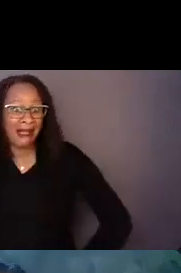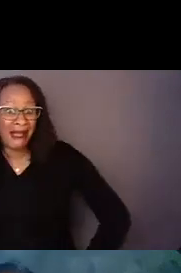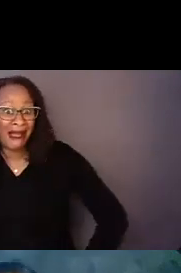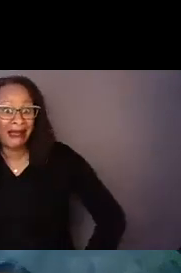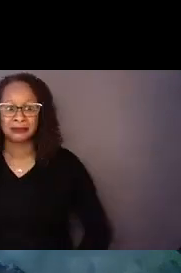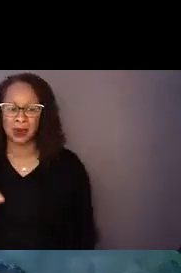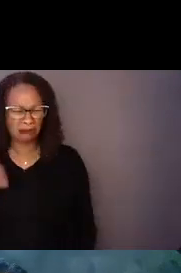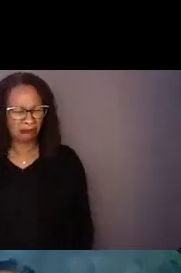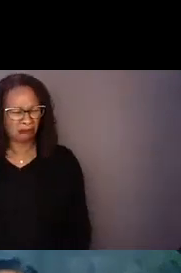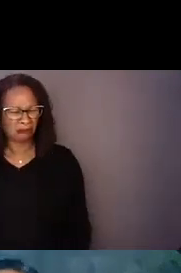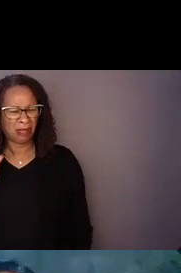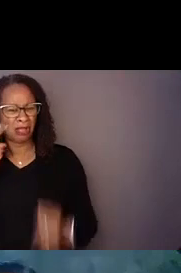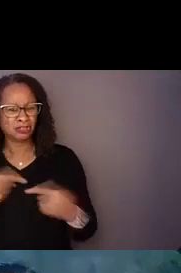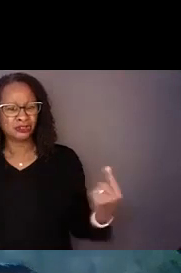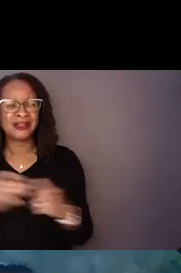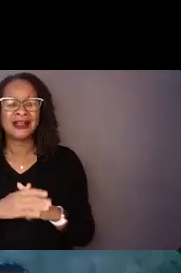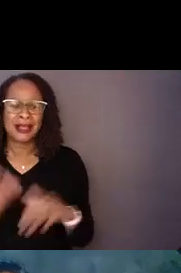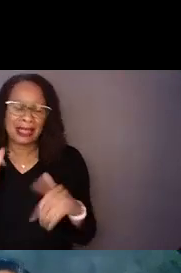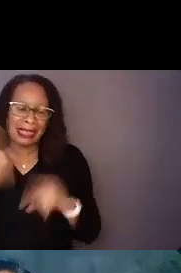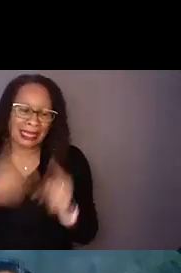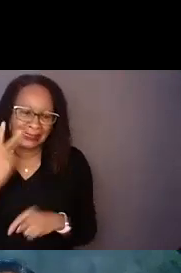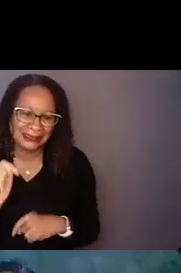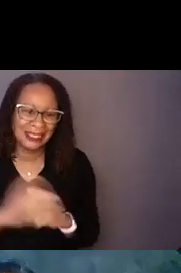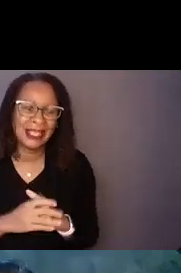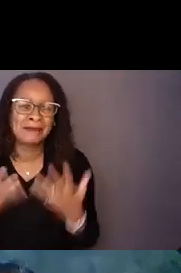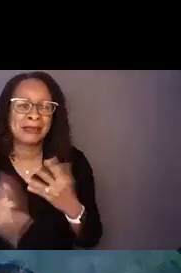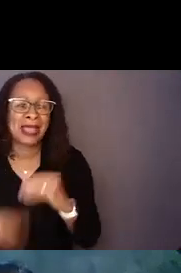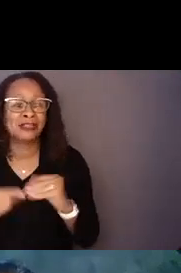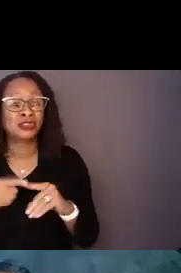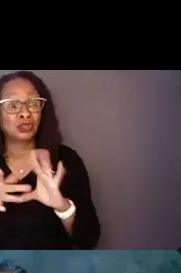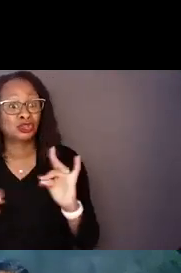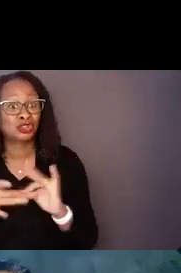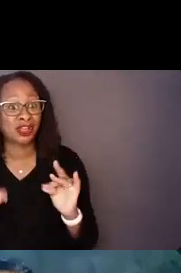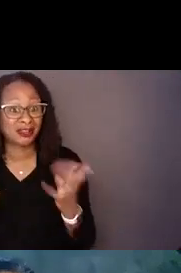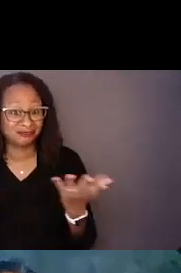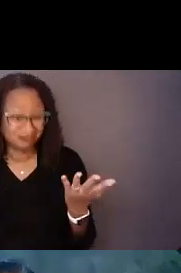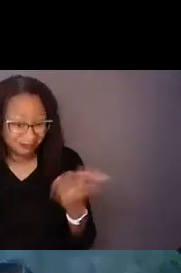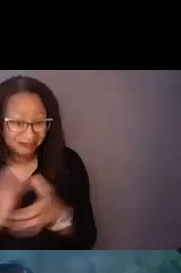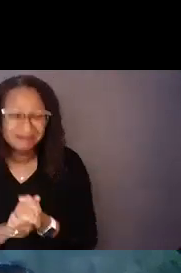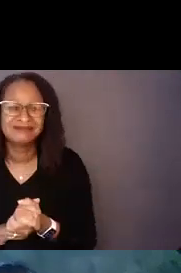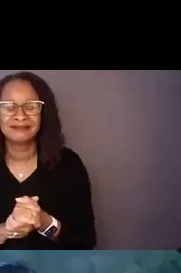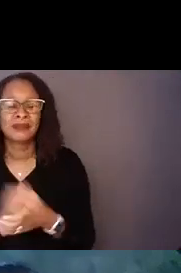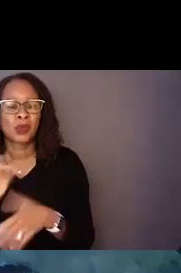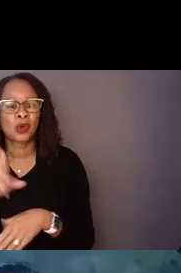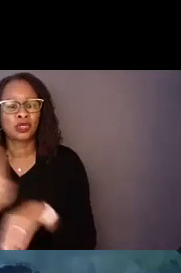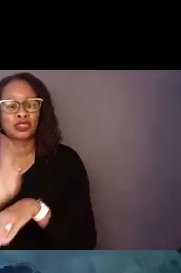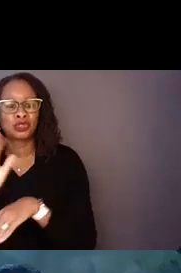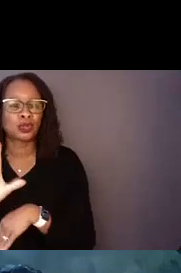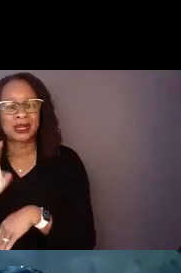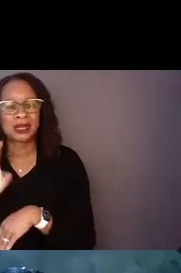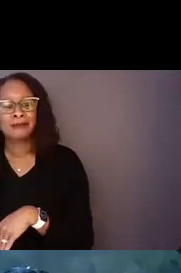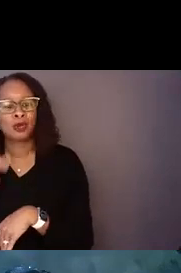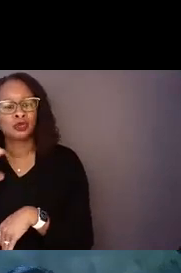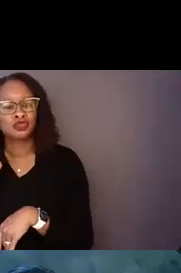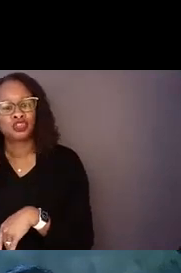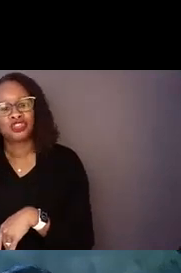shake like I disagree, I won't be able to see it. So maybe you add it to the chat comments and or use your emoji reactions.